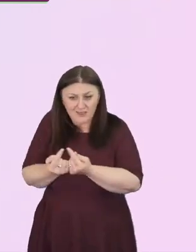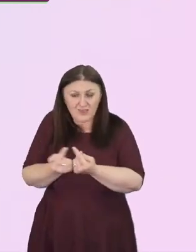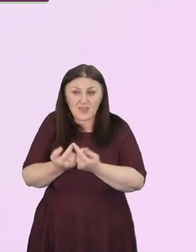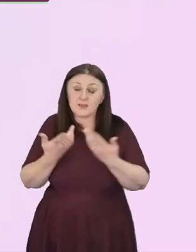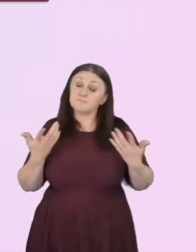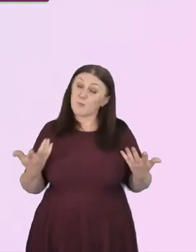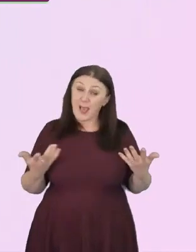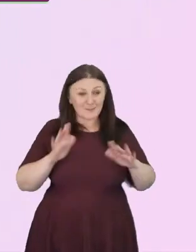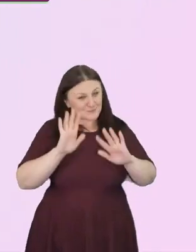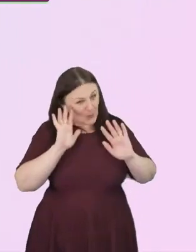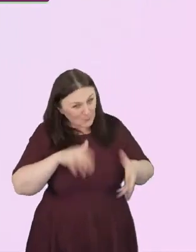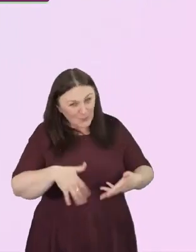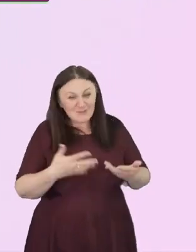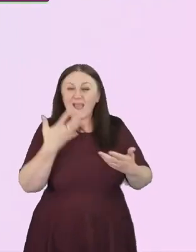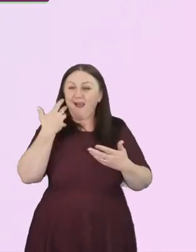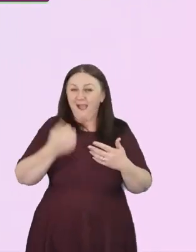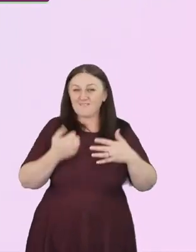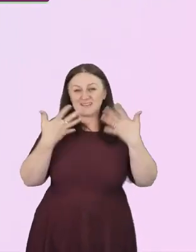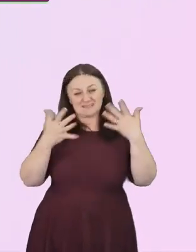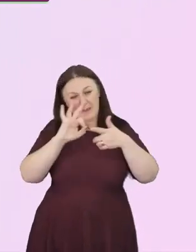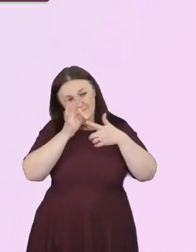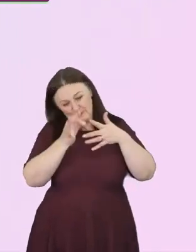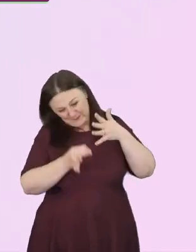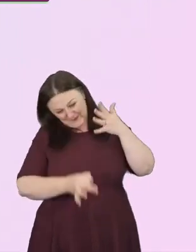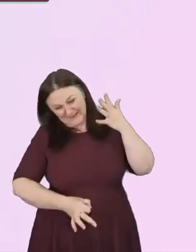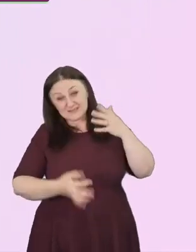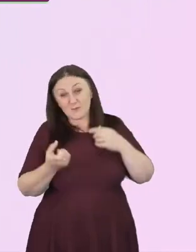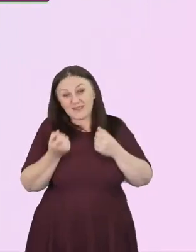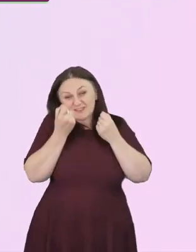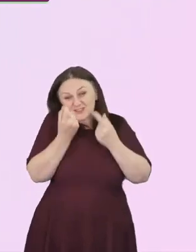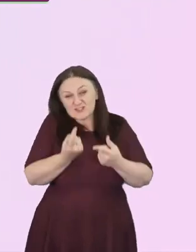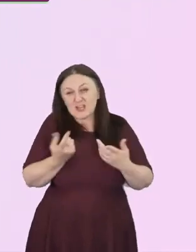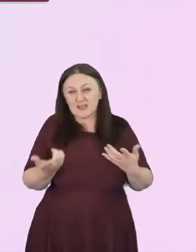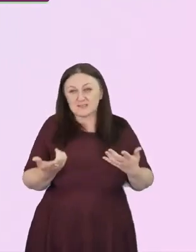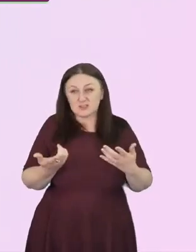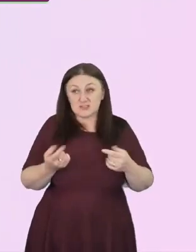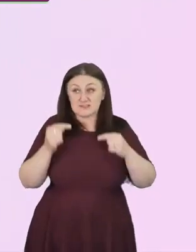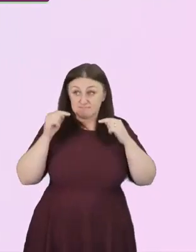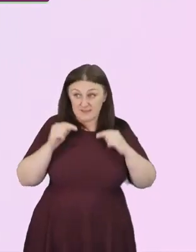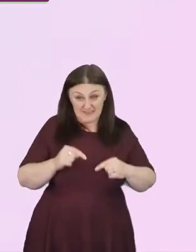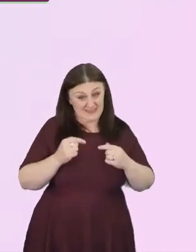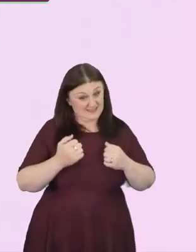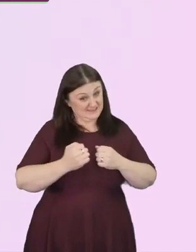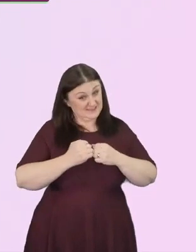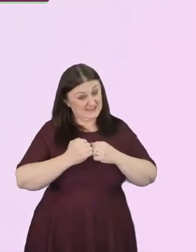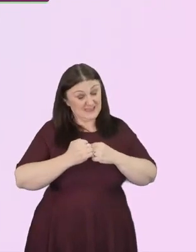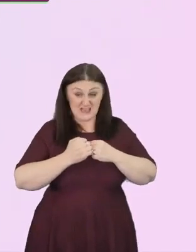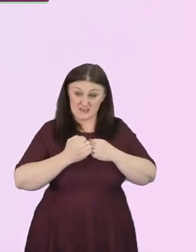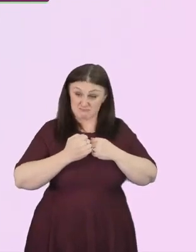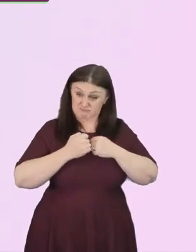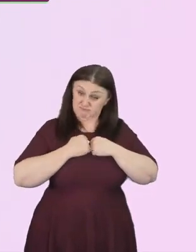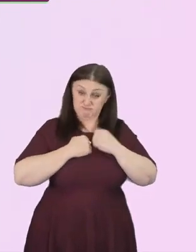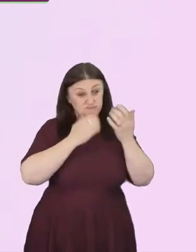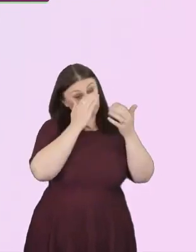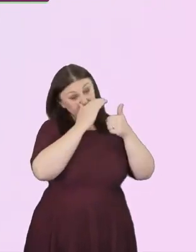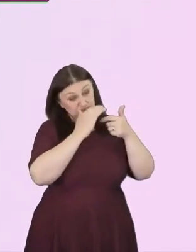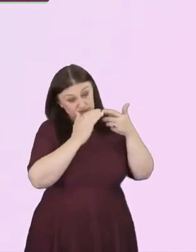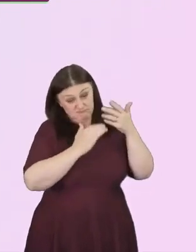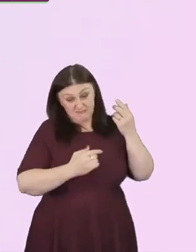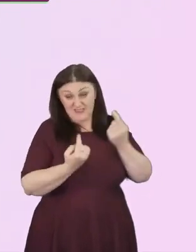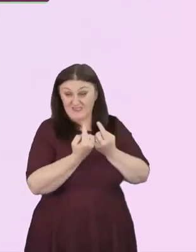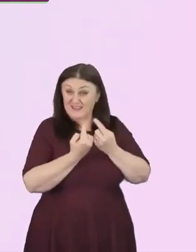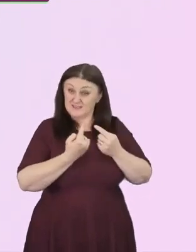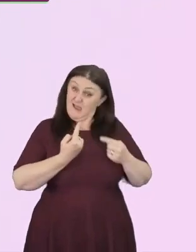-point plan with some suggestions, largely personally owned by me, as to things I am learning about